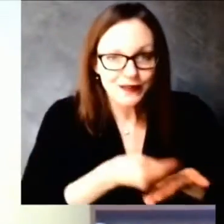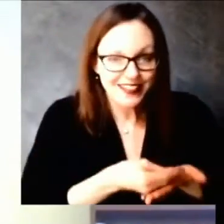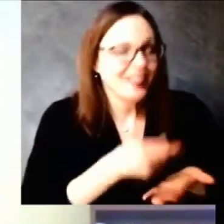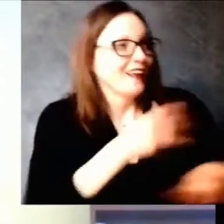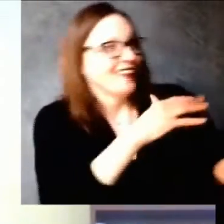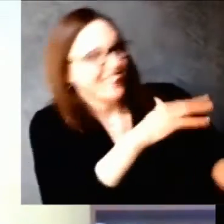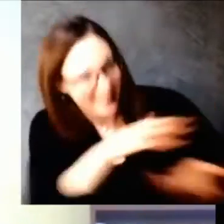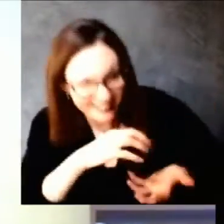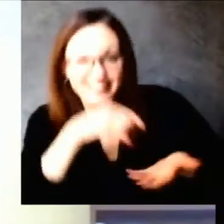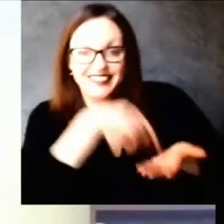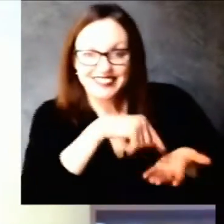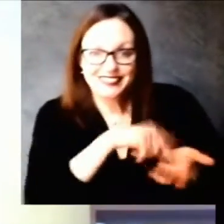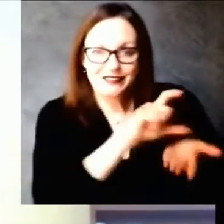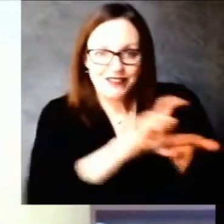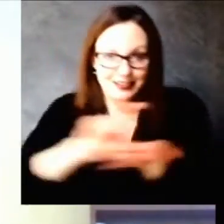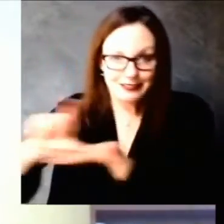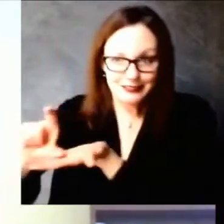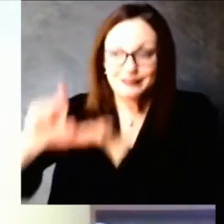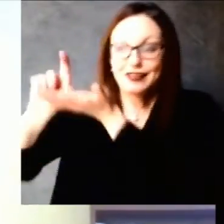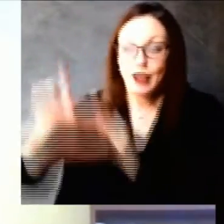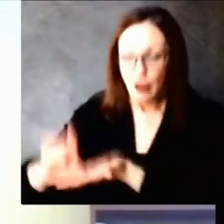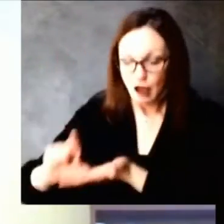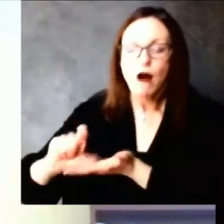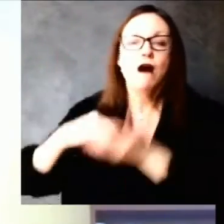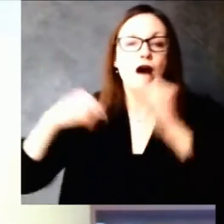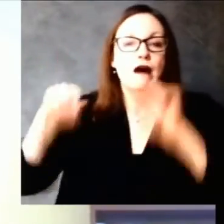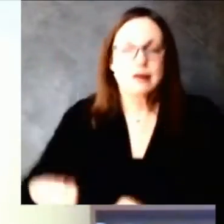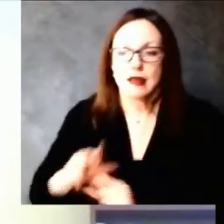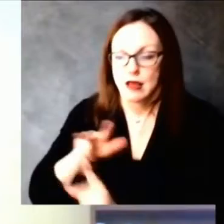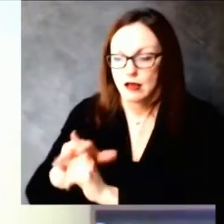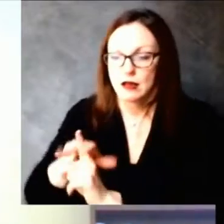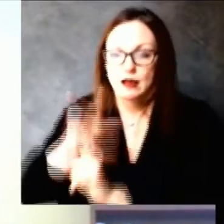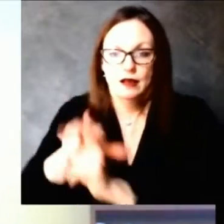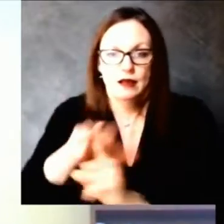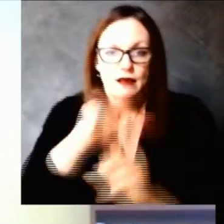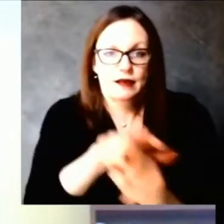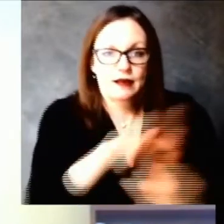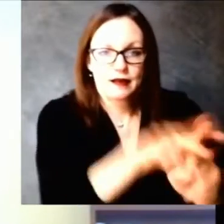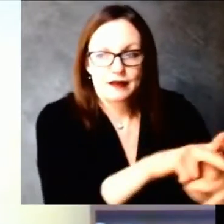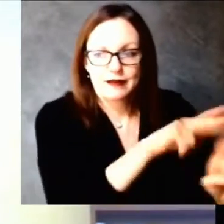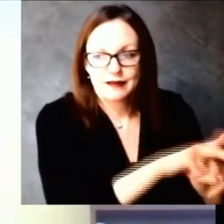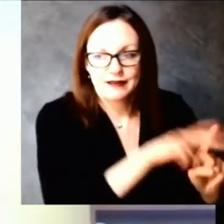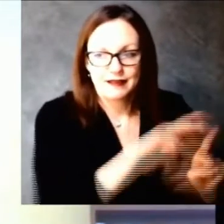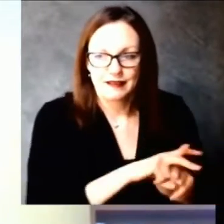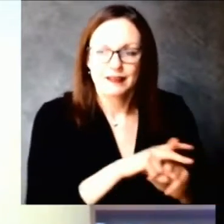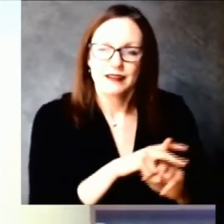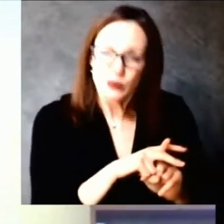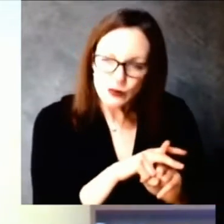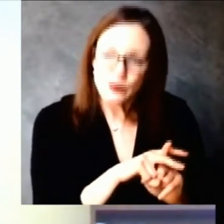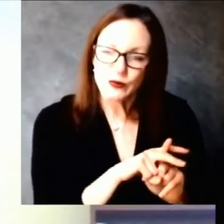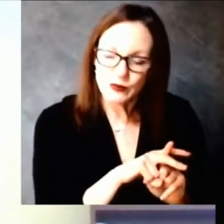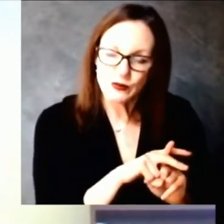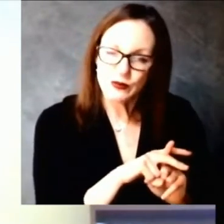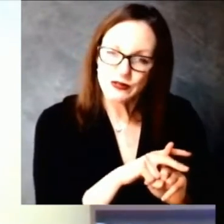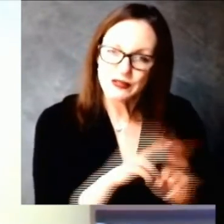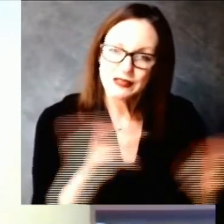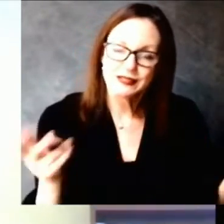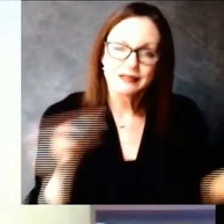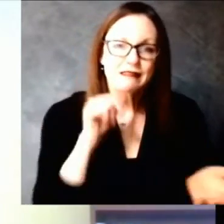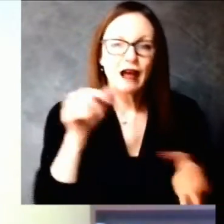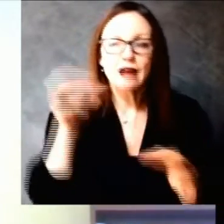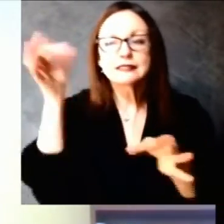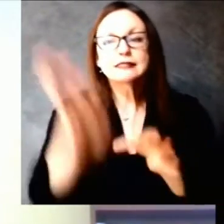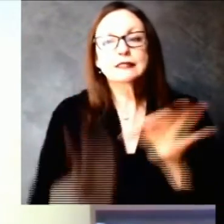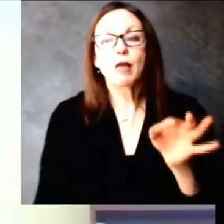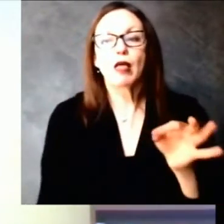receive and make their appointments accordingly i i know it's been challenging for a number of health